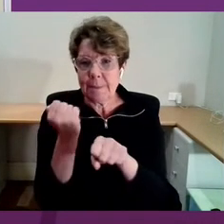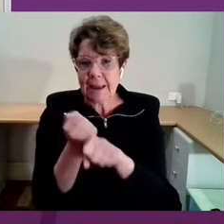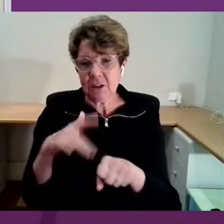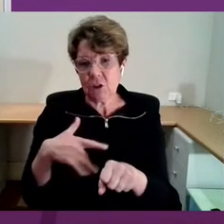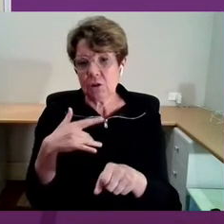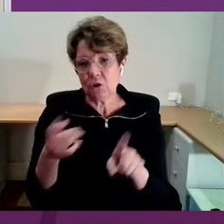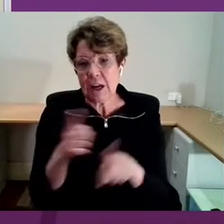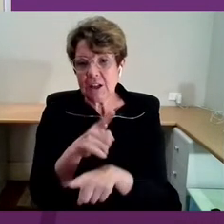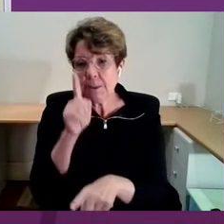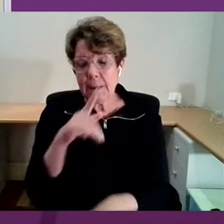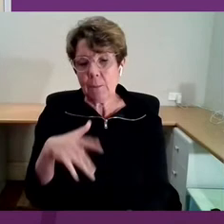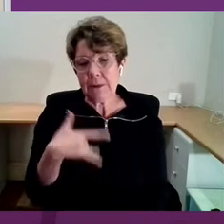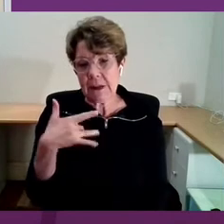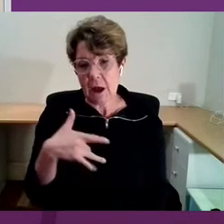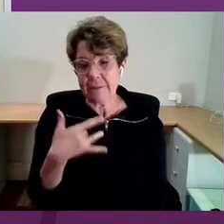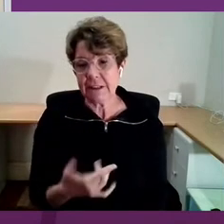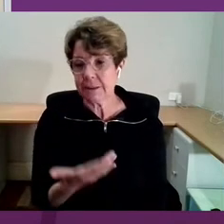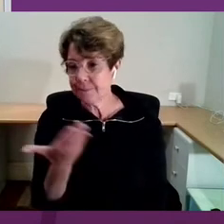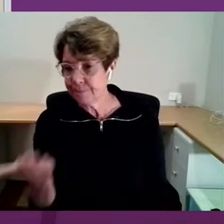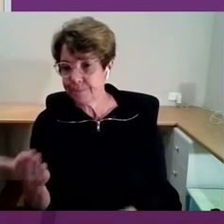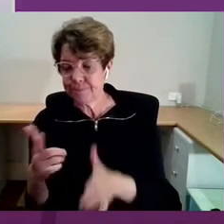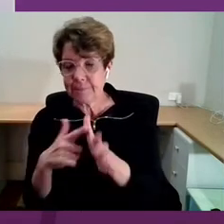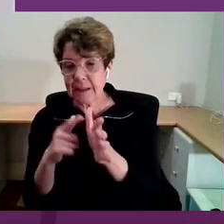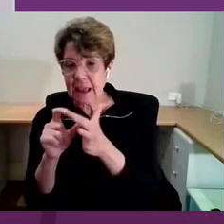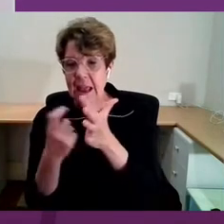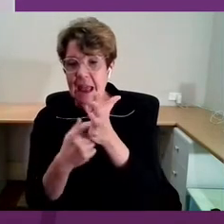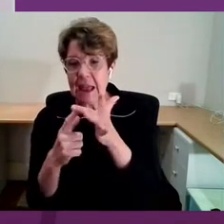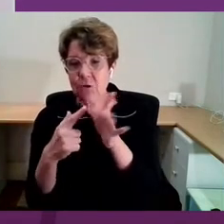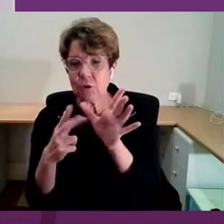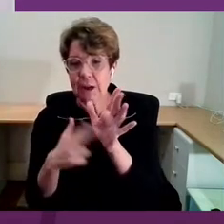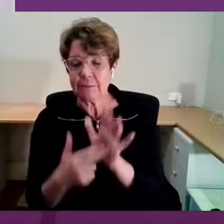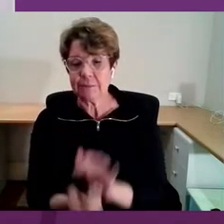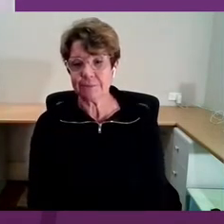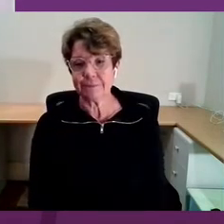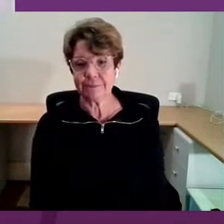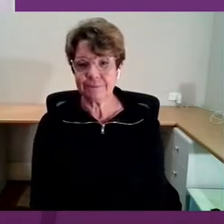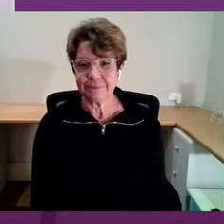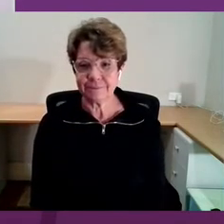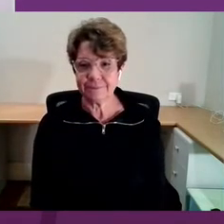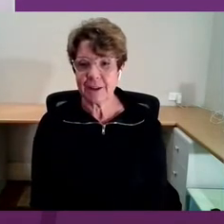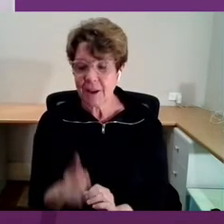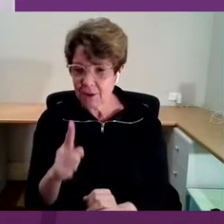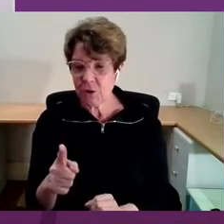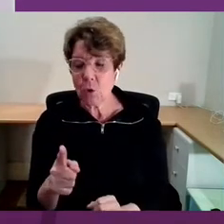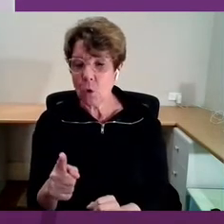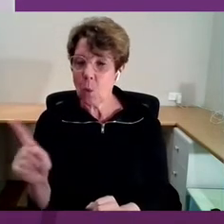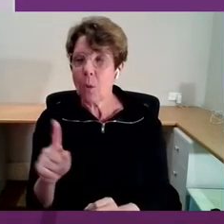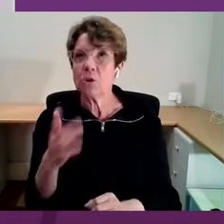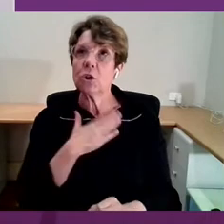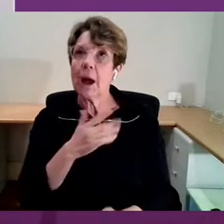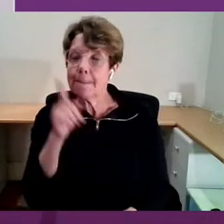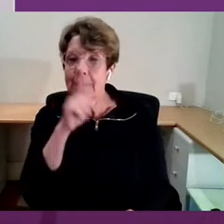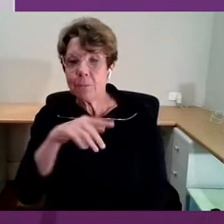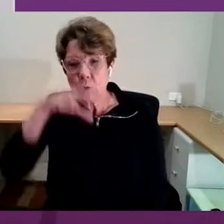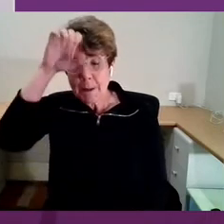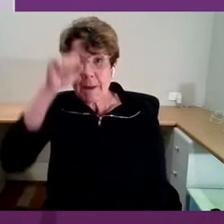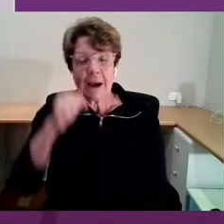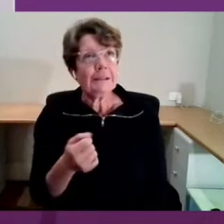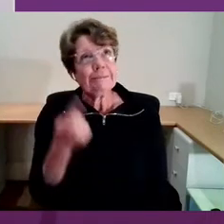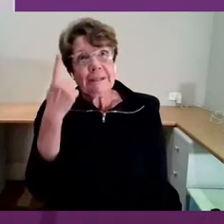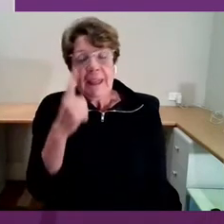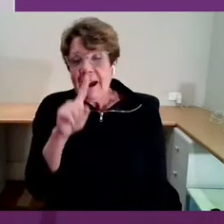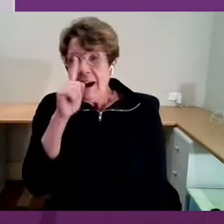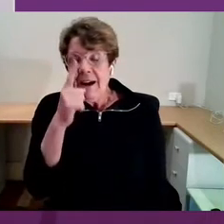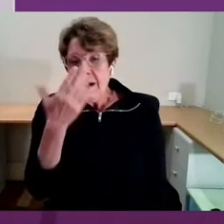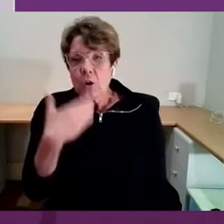Thank you. Adrian, your one big takeaway. I think I'm a bit speechless. I